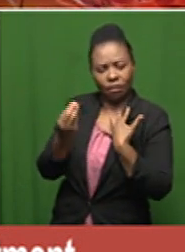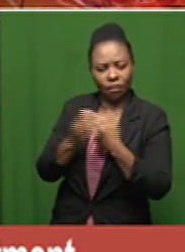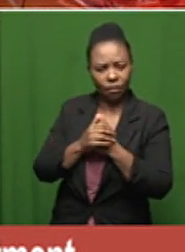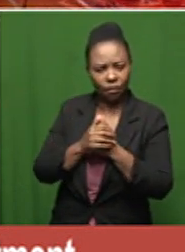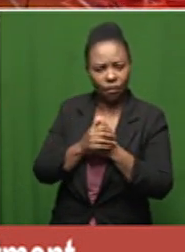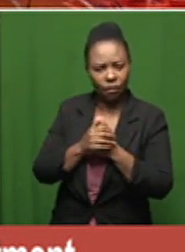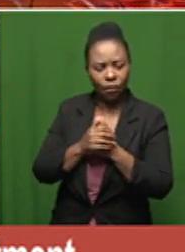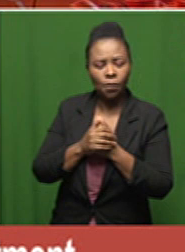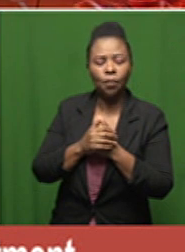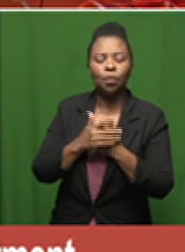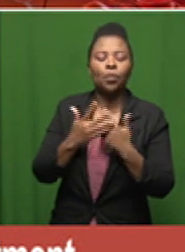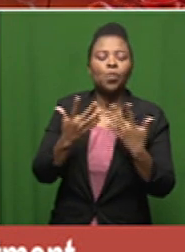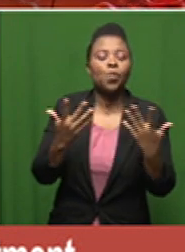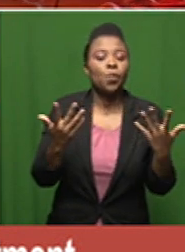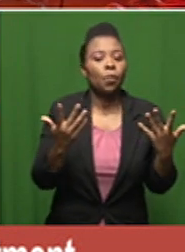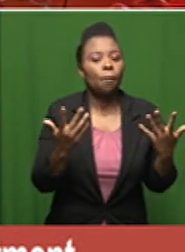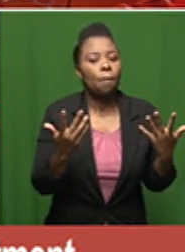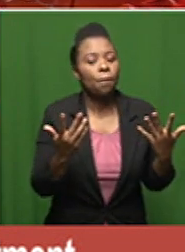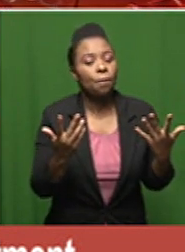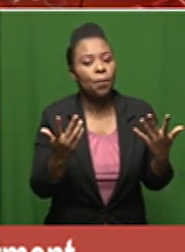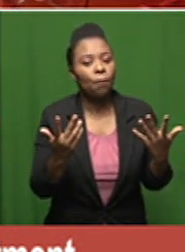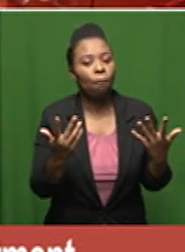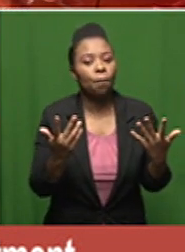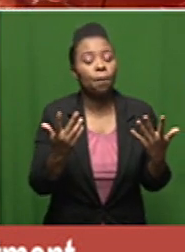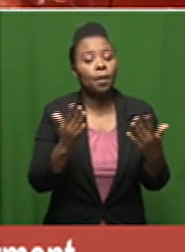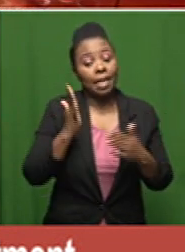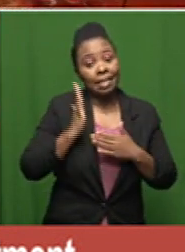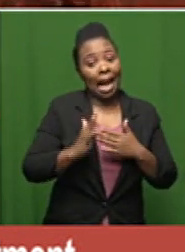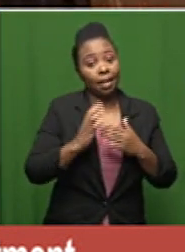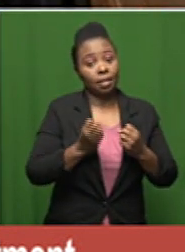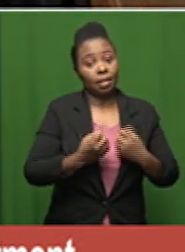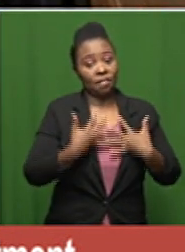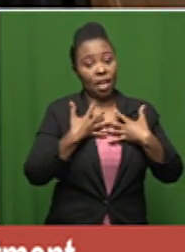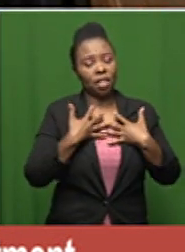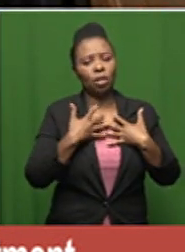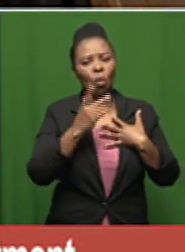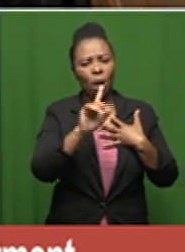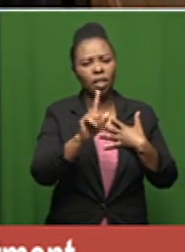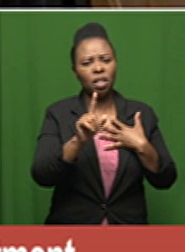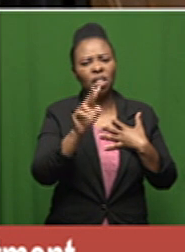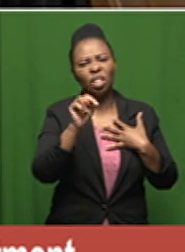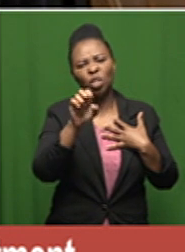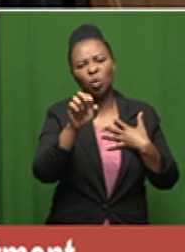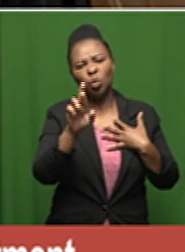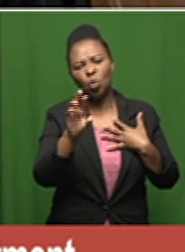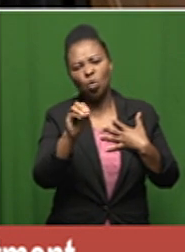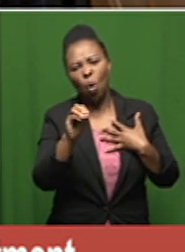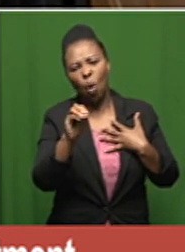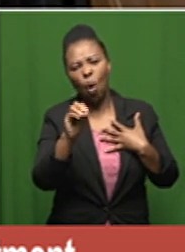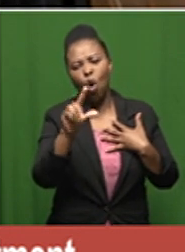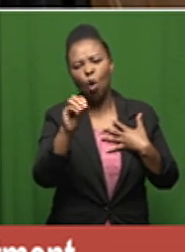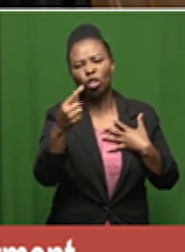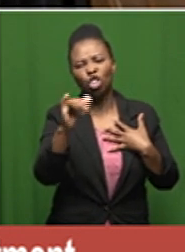yeah so so so a lot of the the the the side effects can be um neurological gastro gastrointestinal